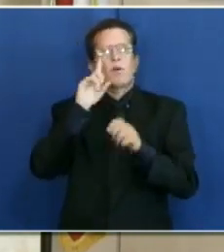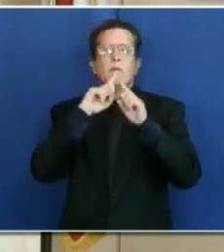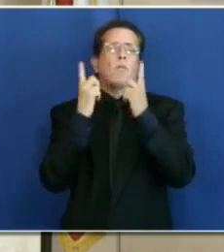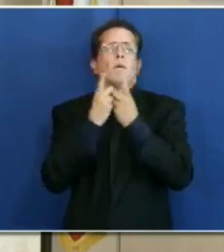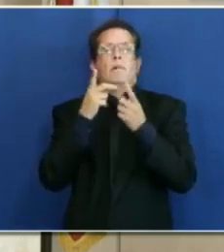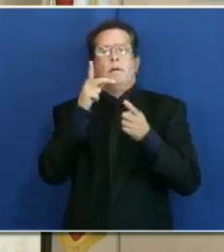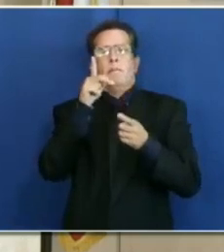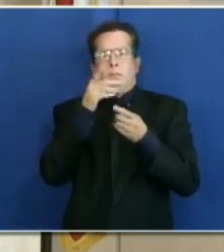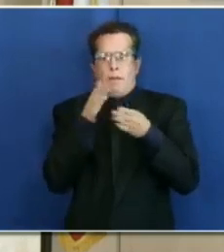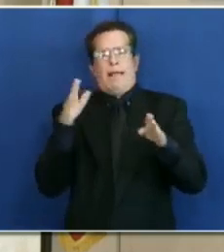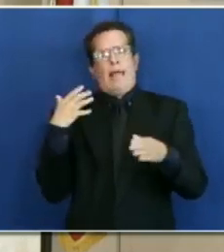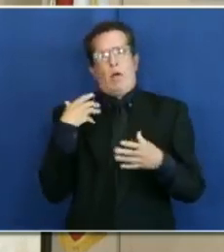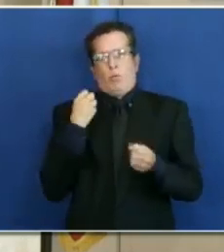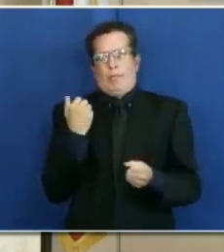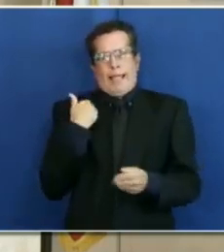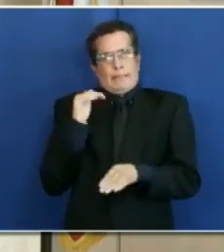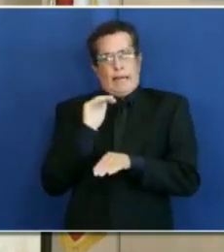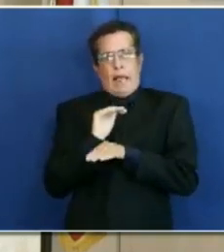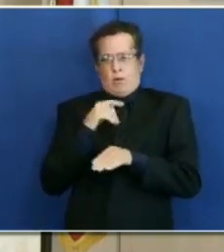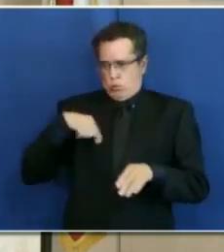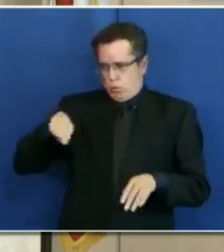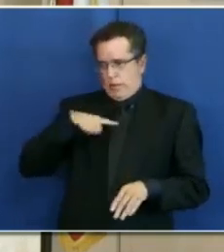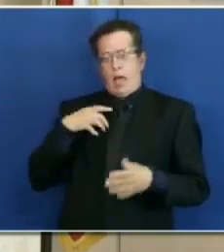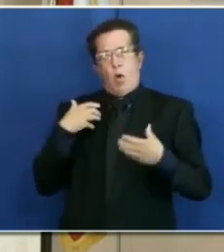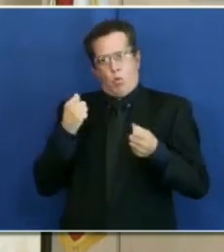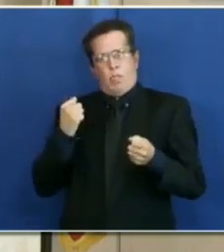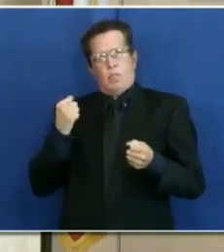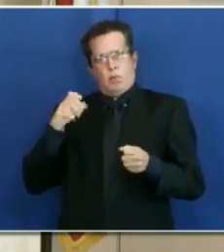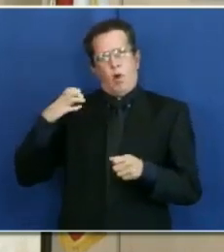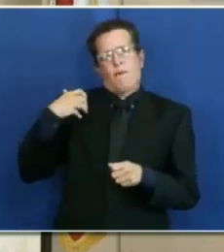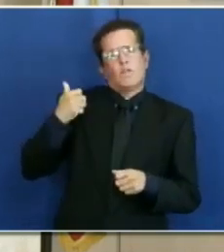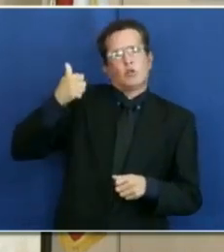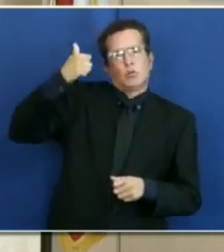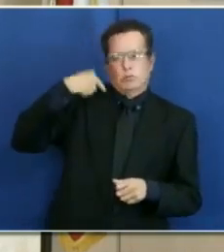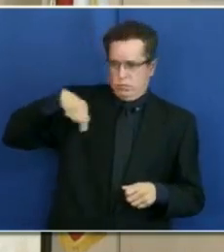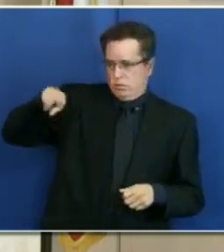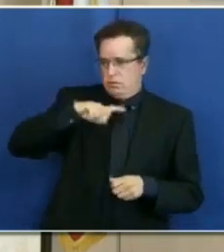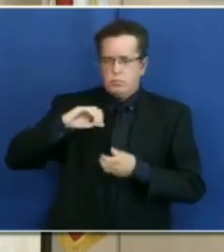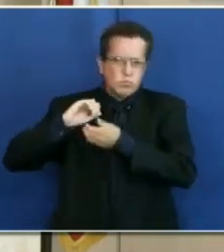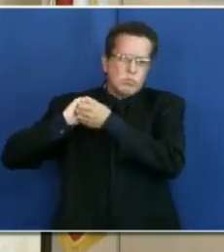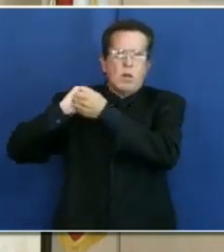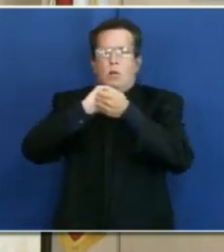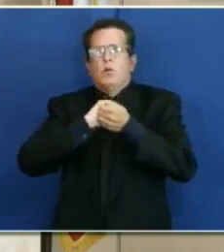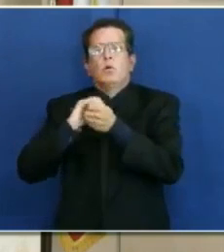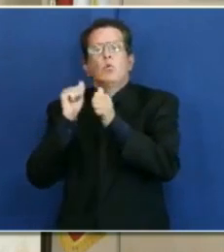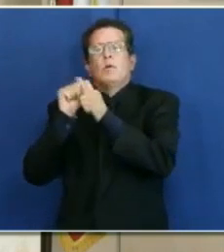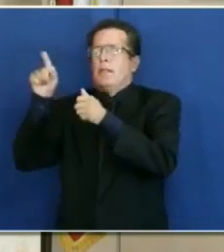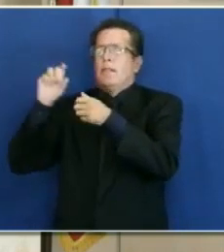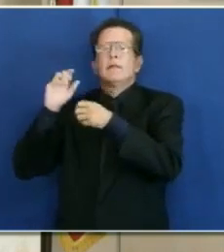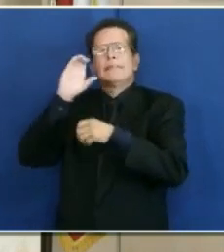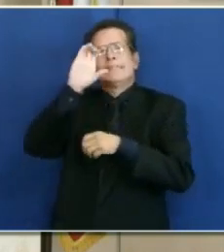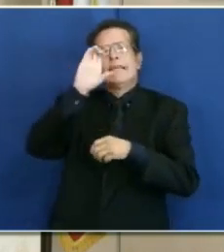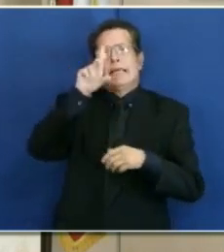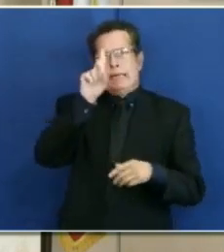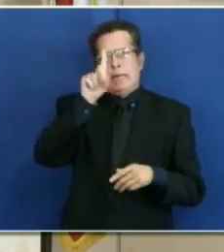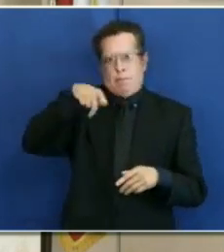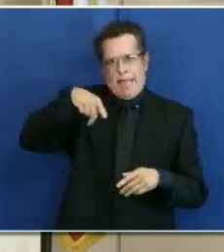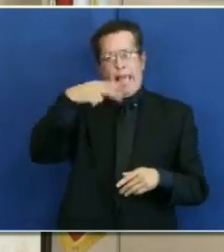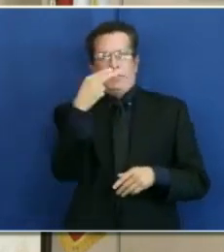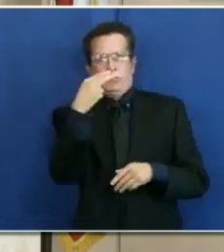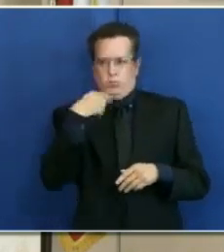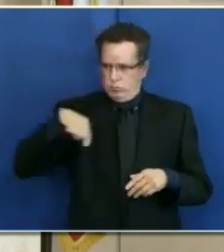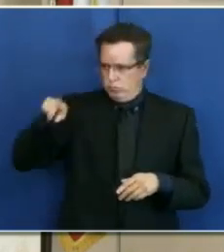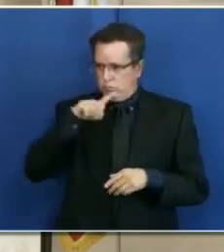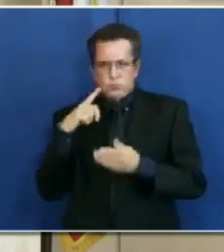Public Health last night, when I say we health officers, in collaboration with leadership at CDPH. Again,